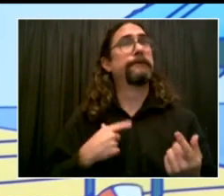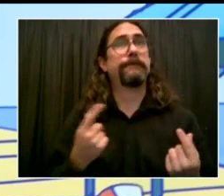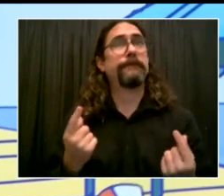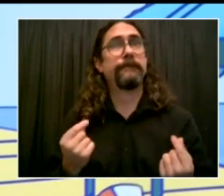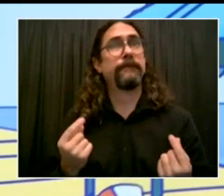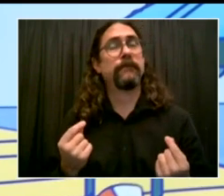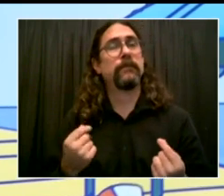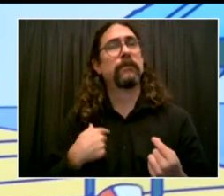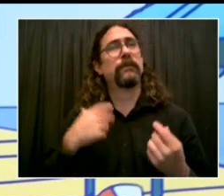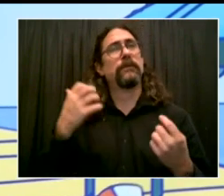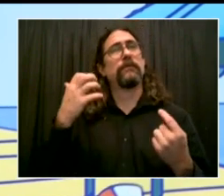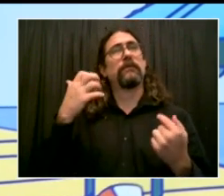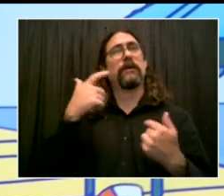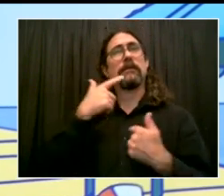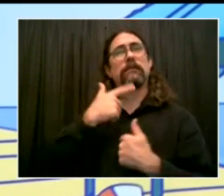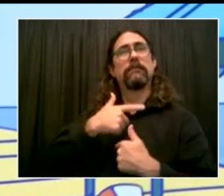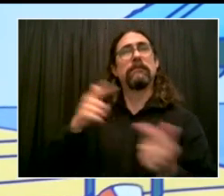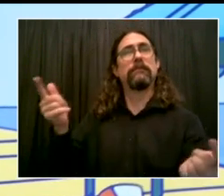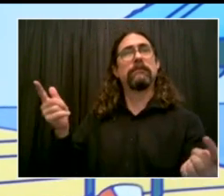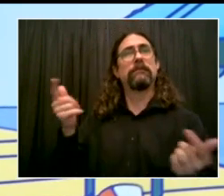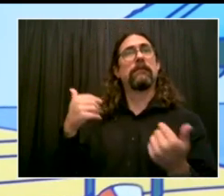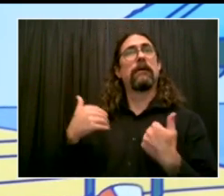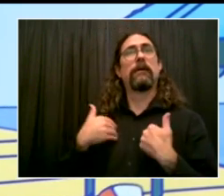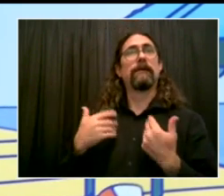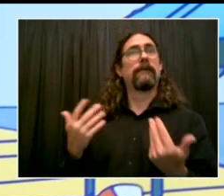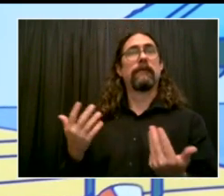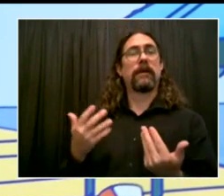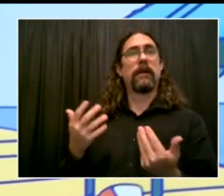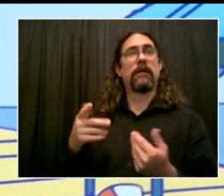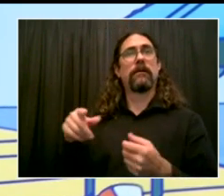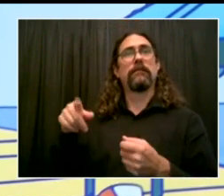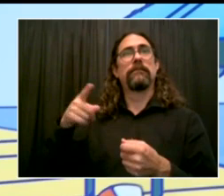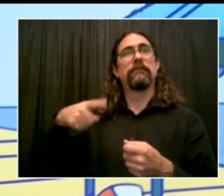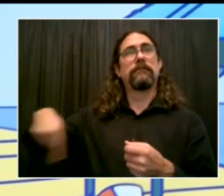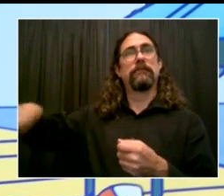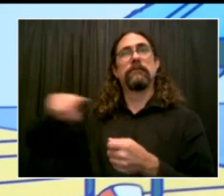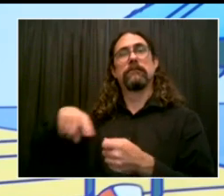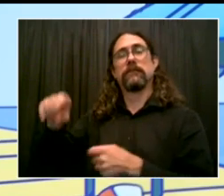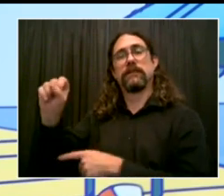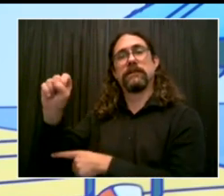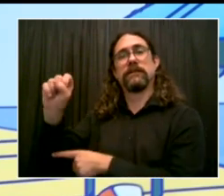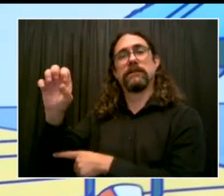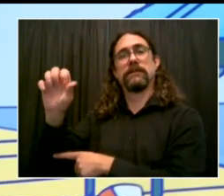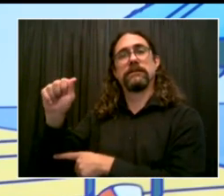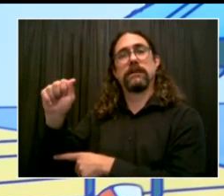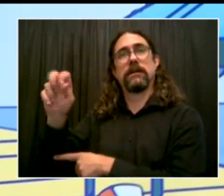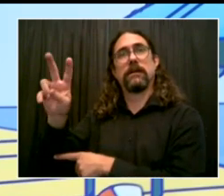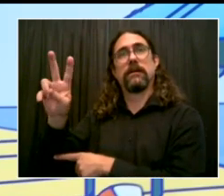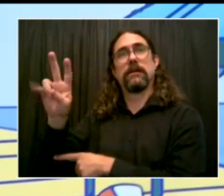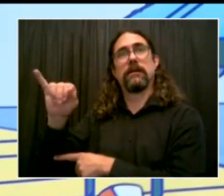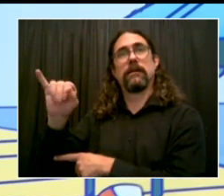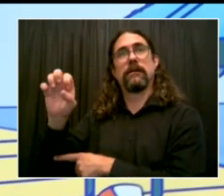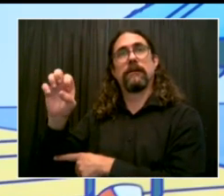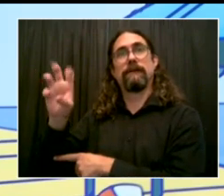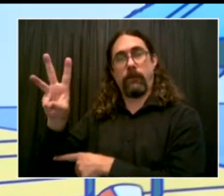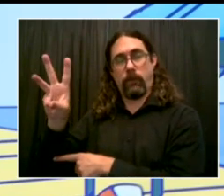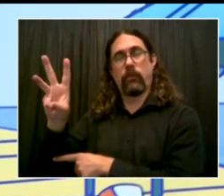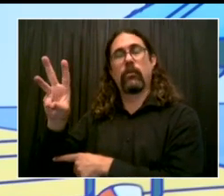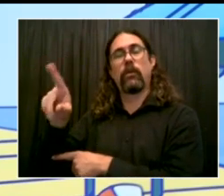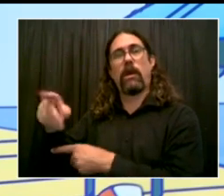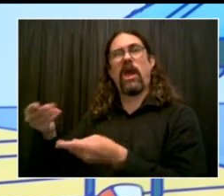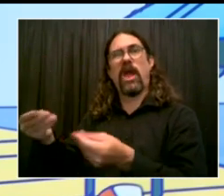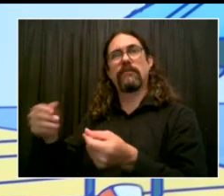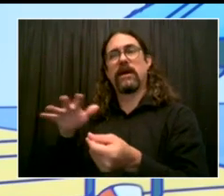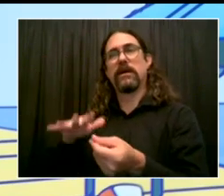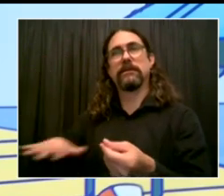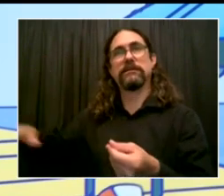care facility to be there for our kids and families. This will be a major, major investment to provide a